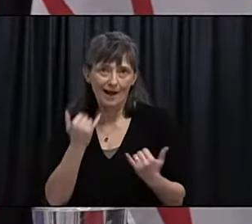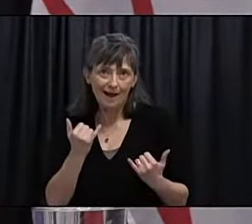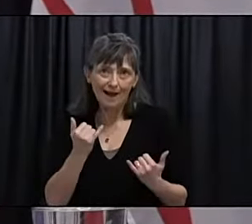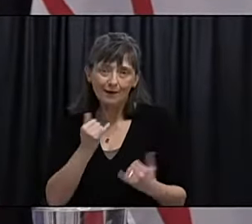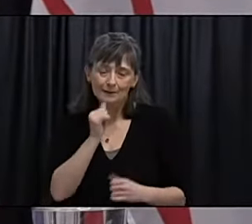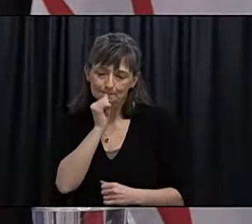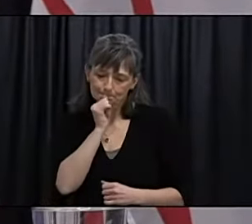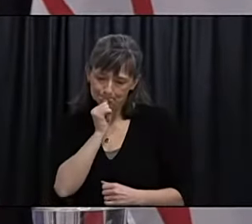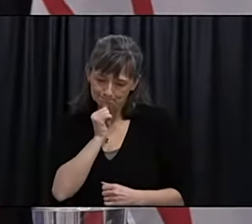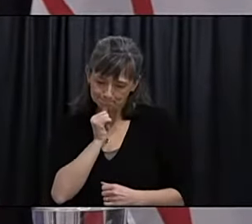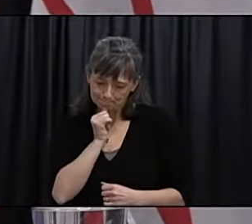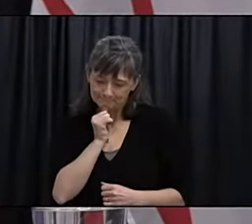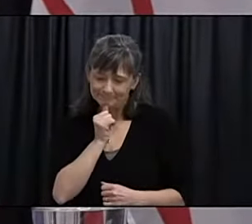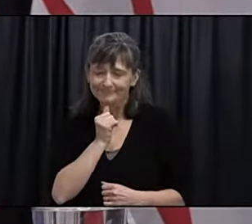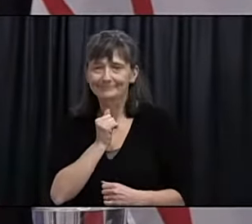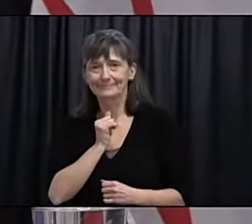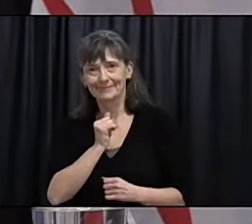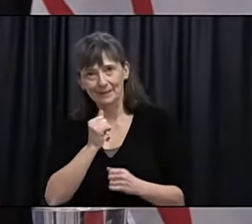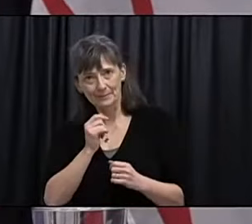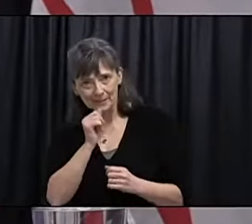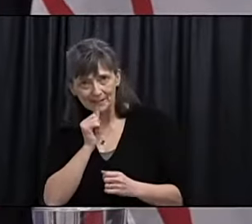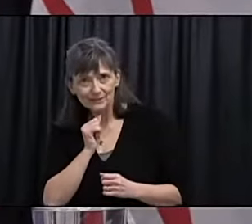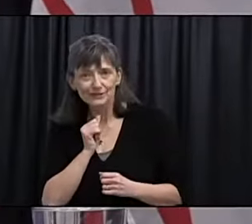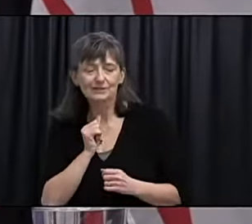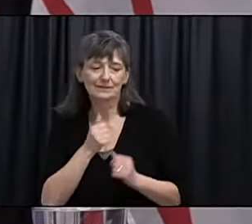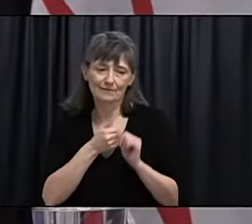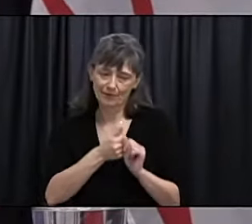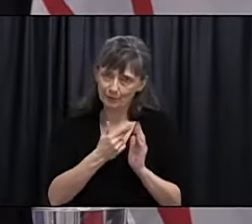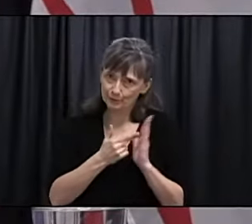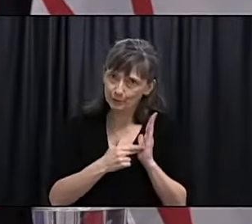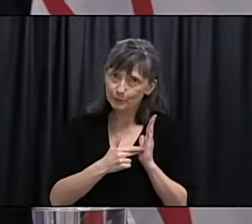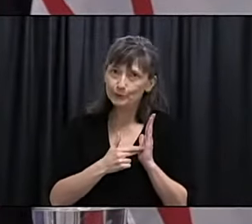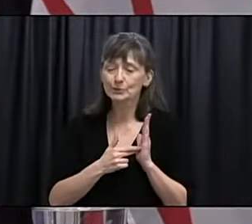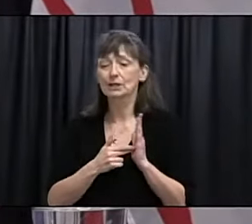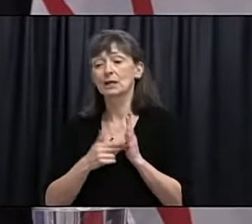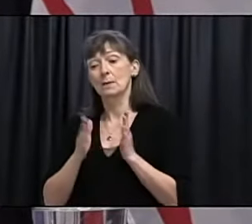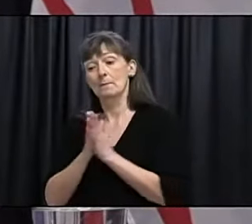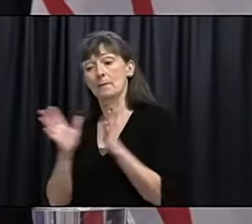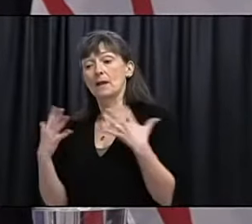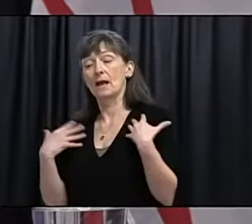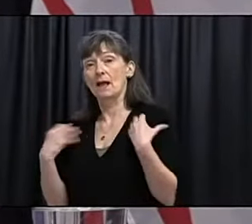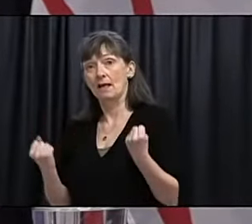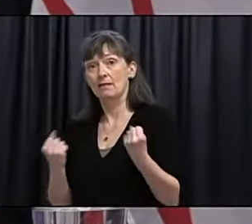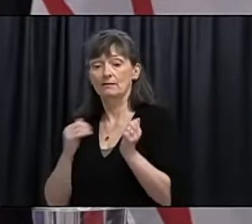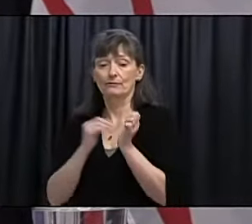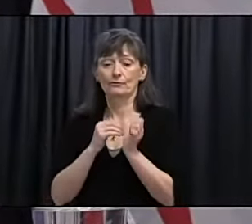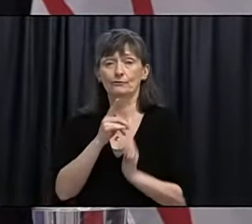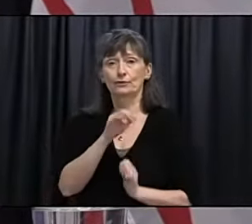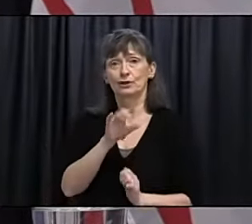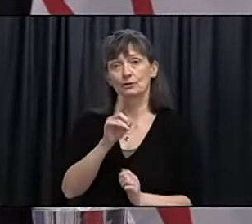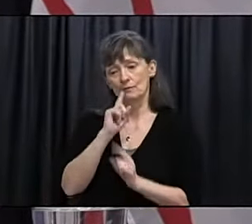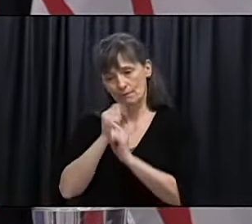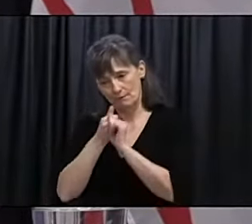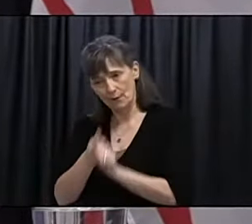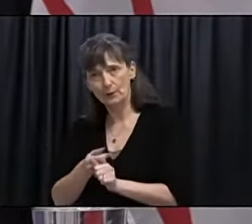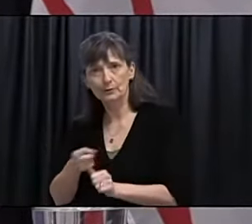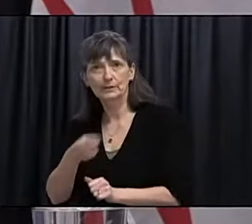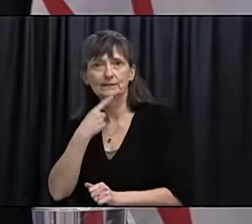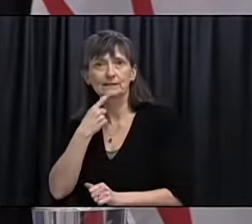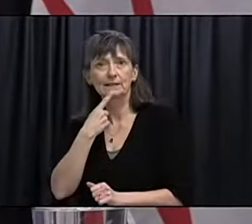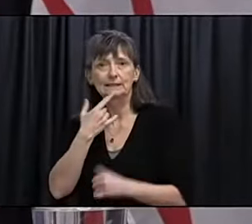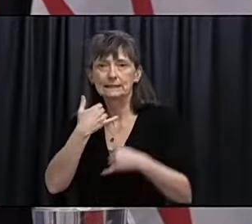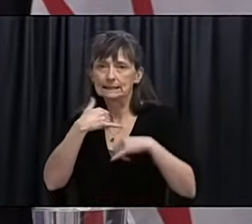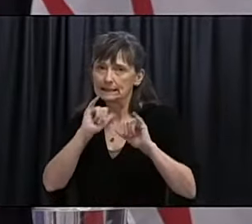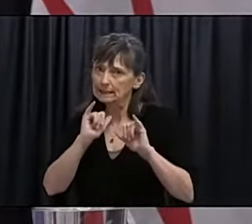continue to follow those public health measures. Listen to the advice of Dr. Fitzgerald and her team. Be vigilant with your with our health